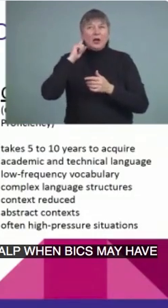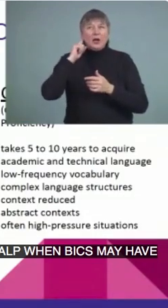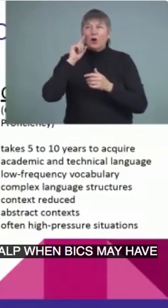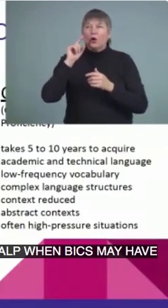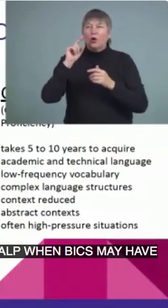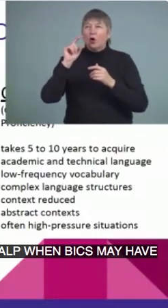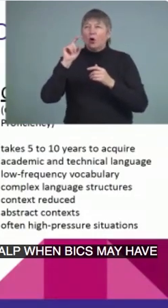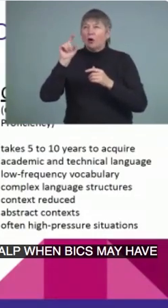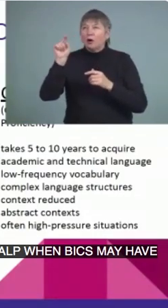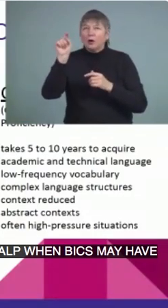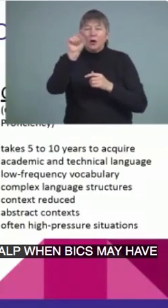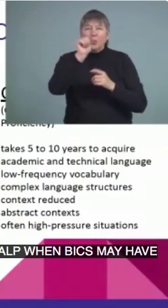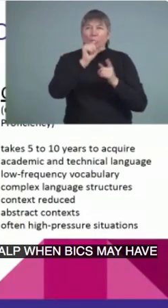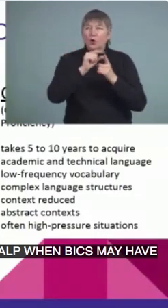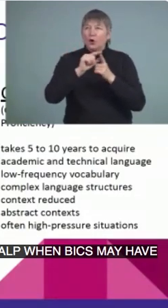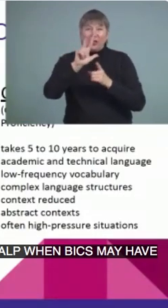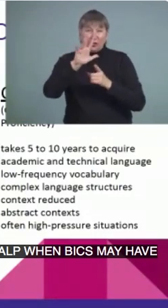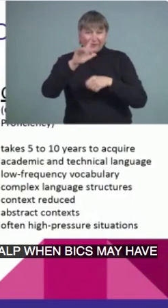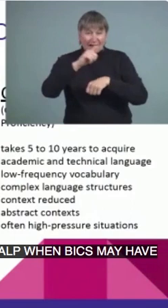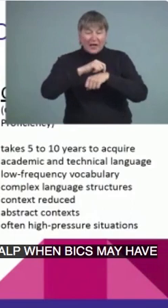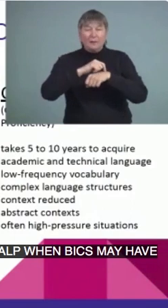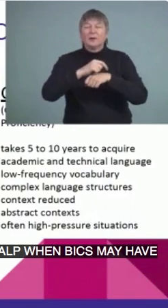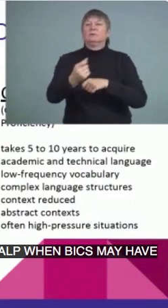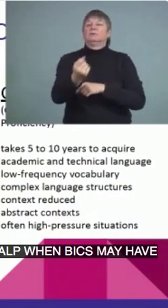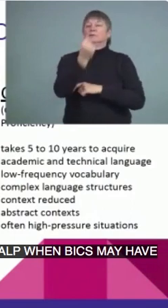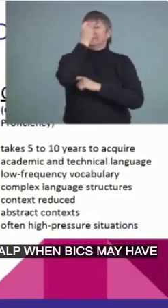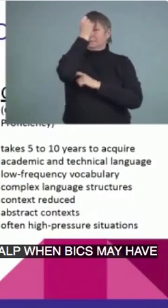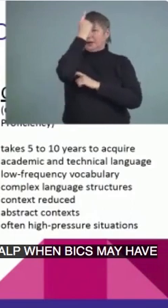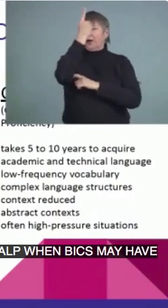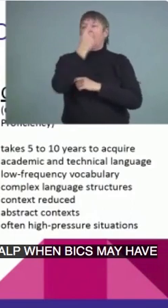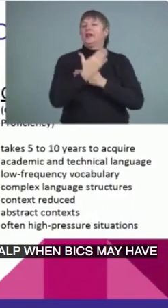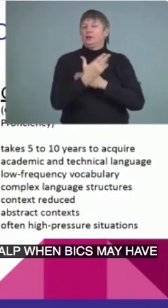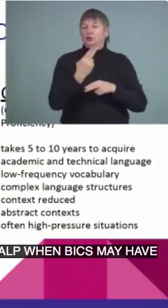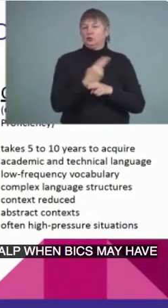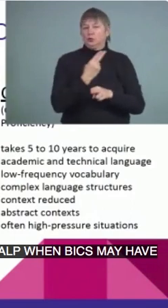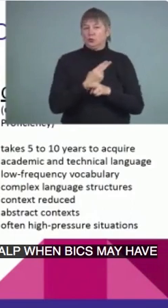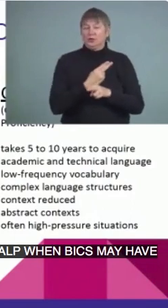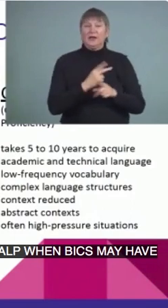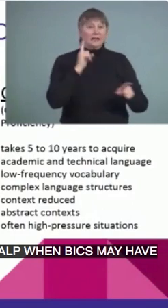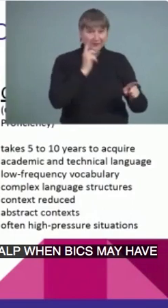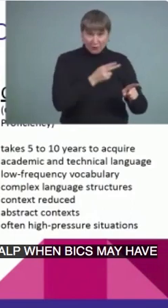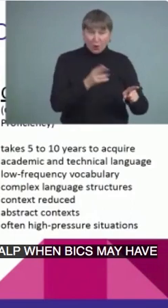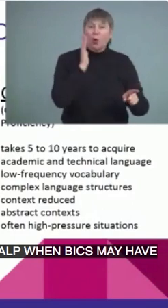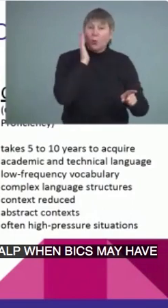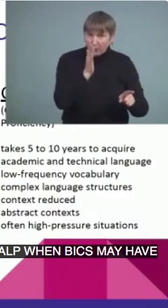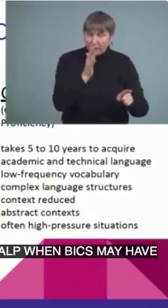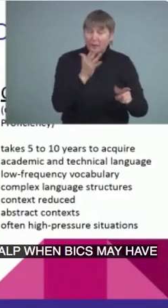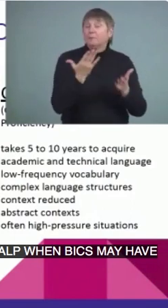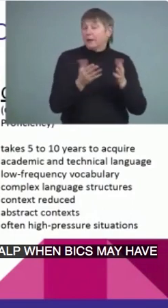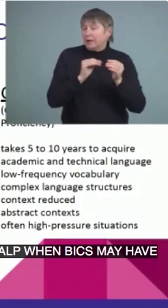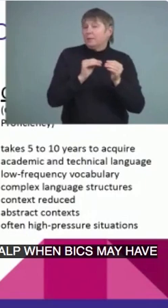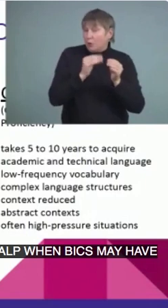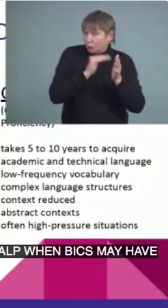ELs and our DHH kids, they'll get there. It will just take a bit longer and they might need a bit more